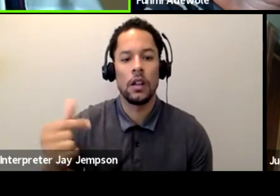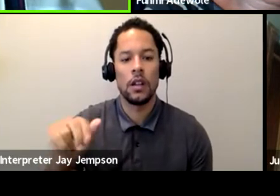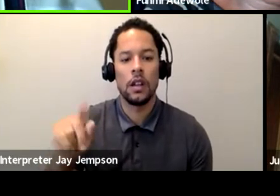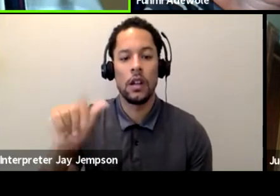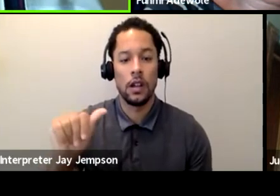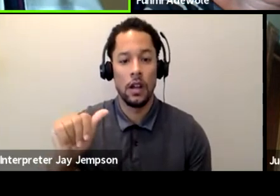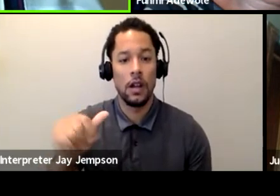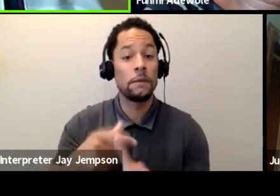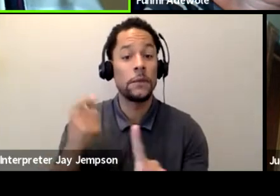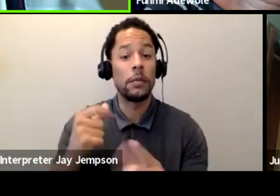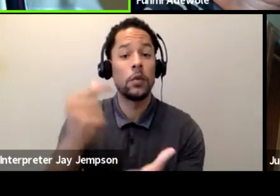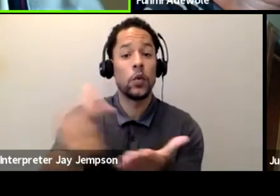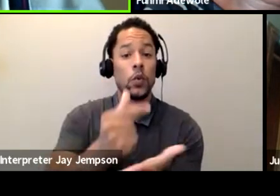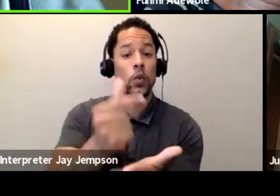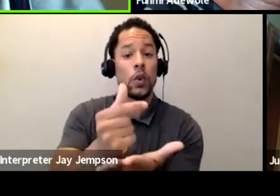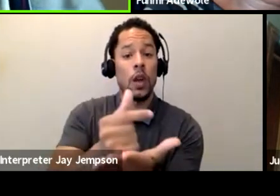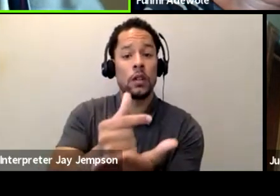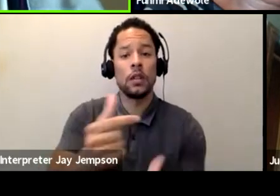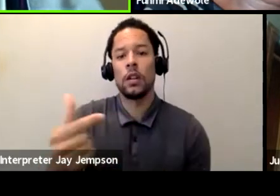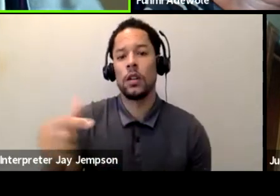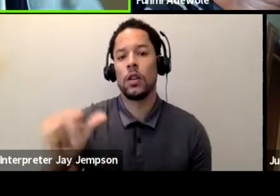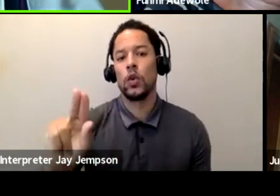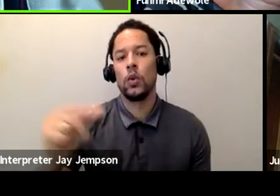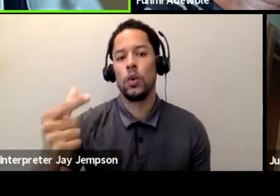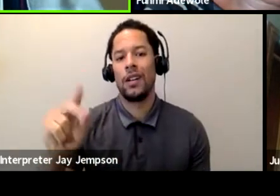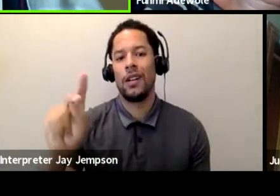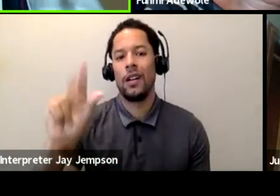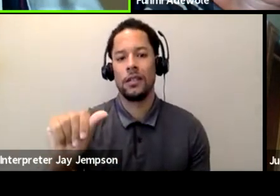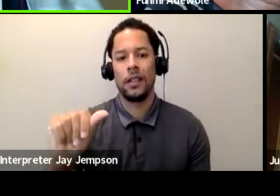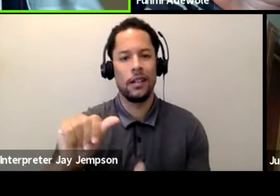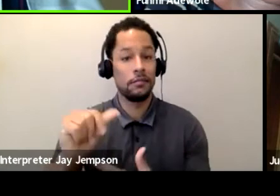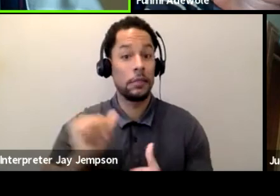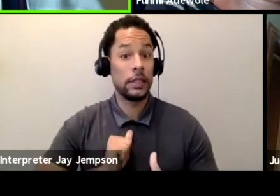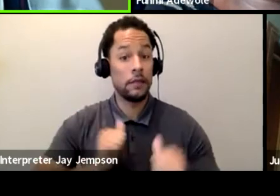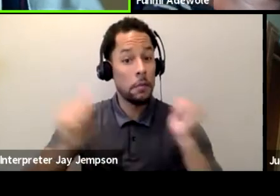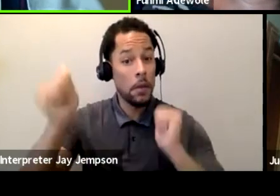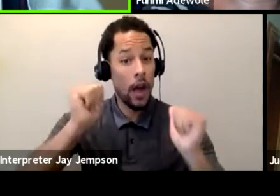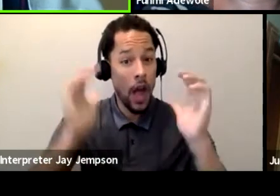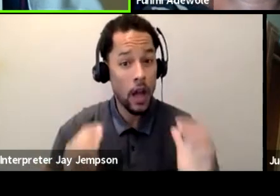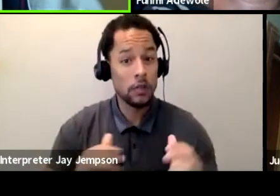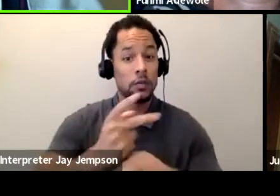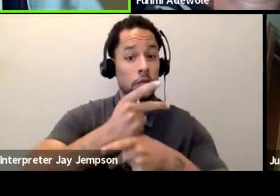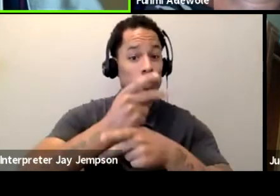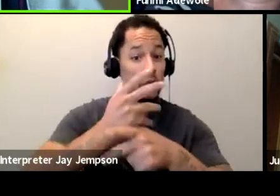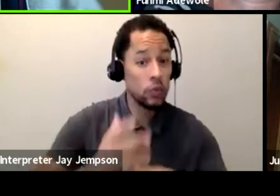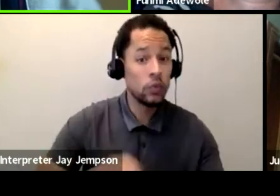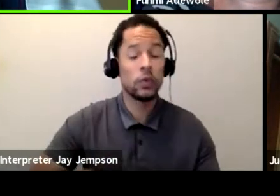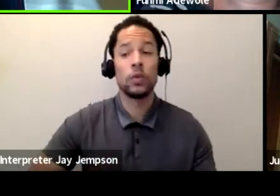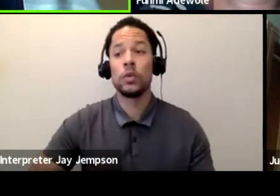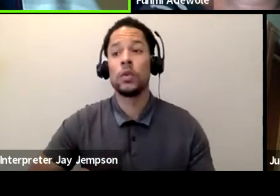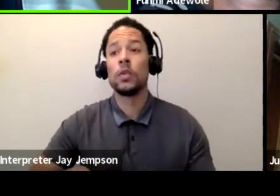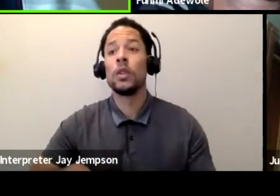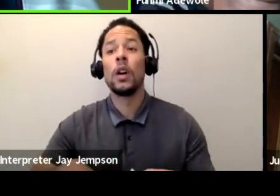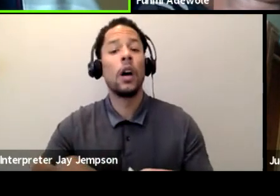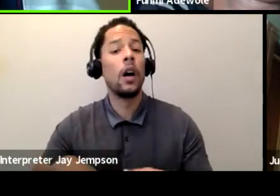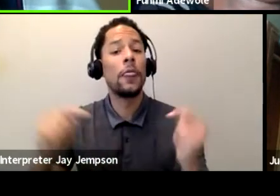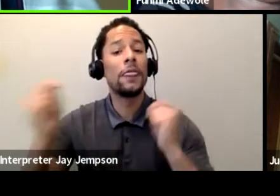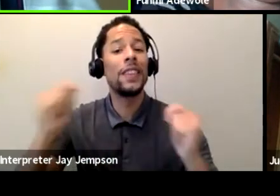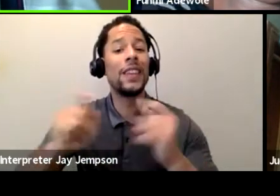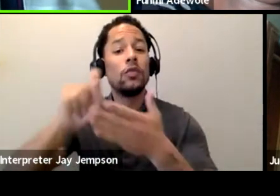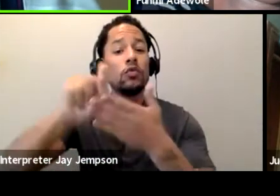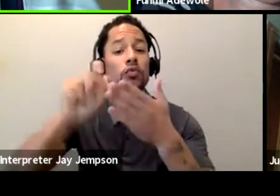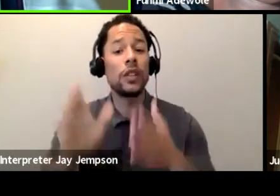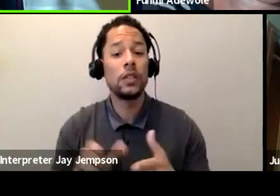I'm an actress, a producer, a director, a playwright, and now a teacher,